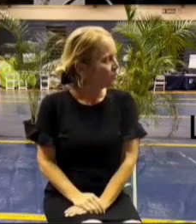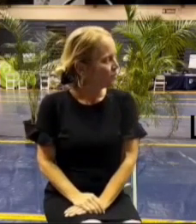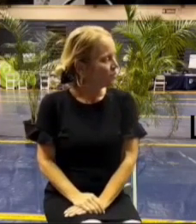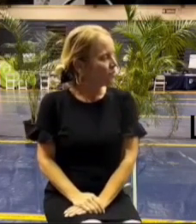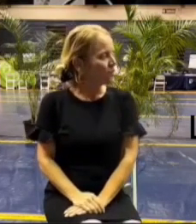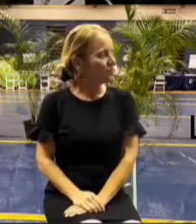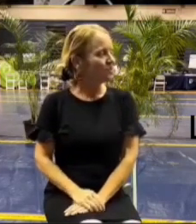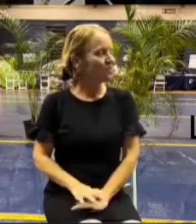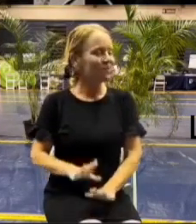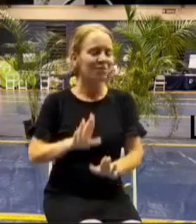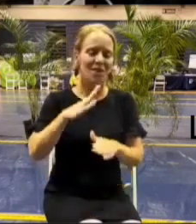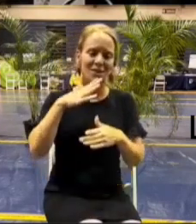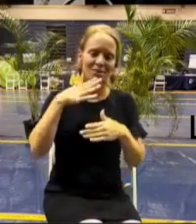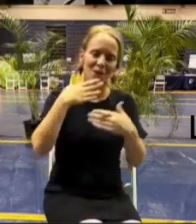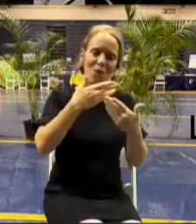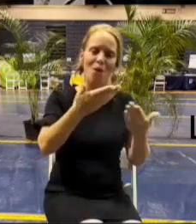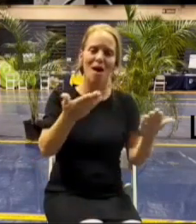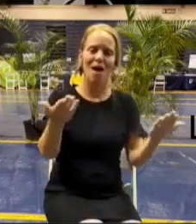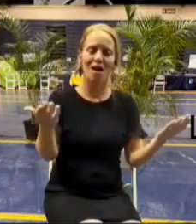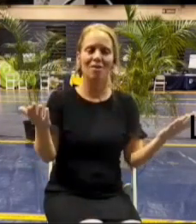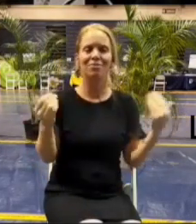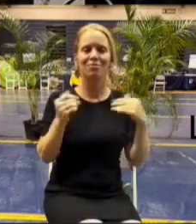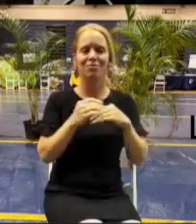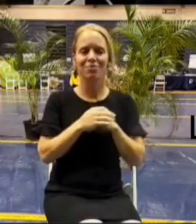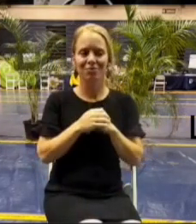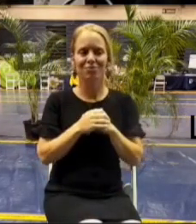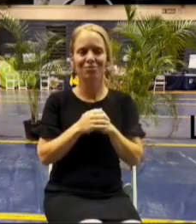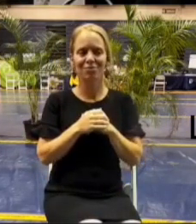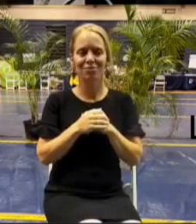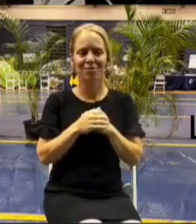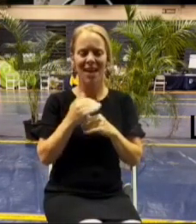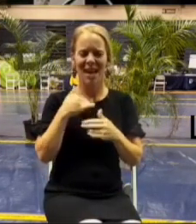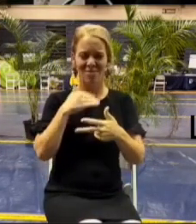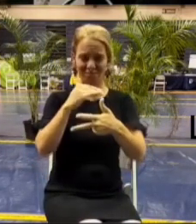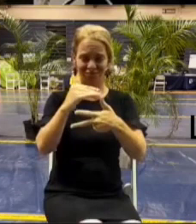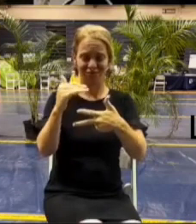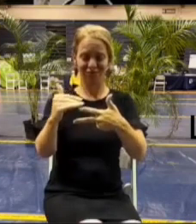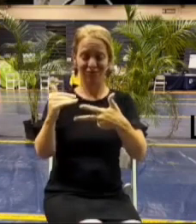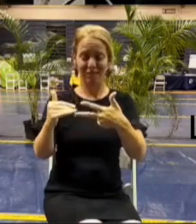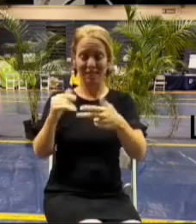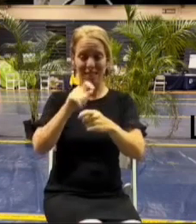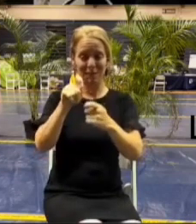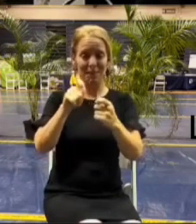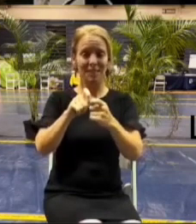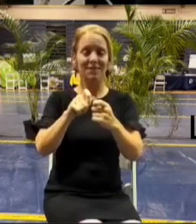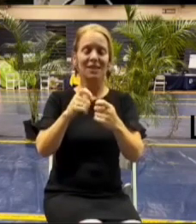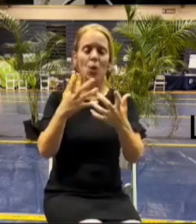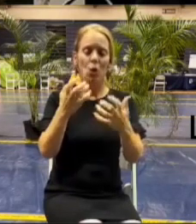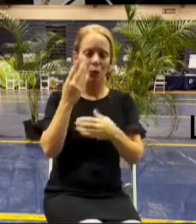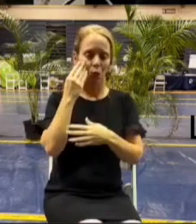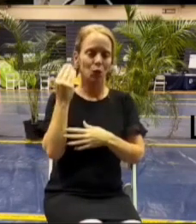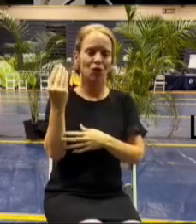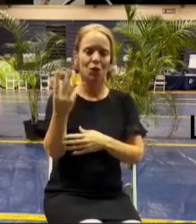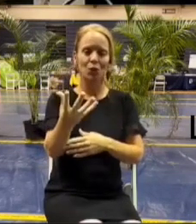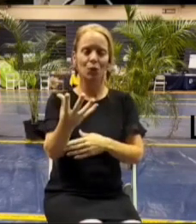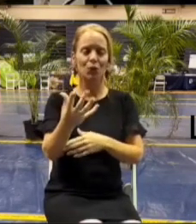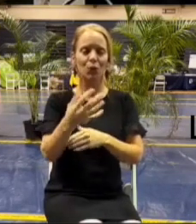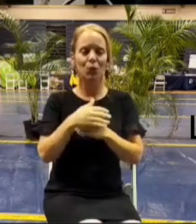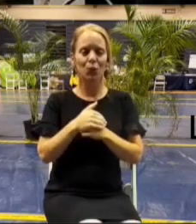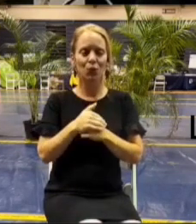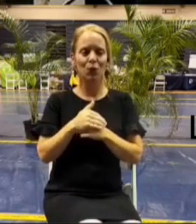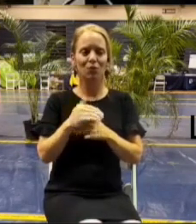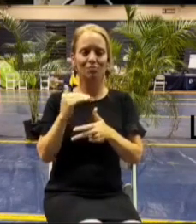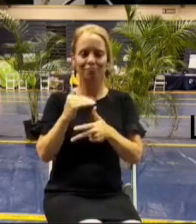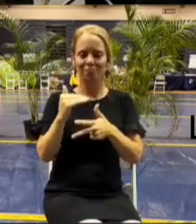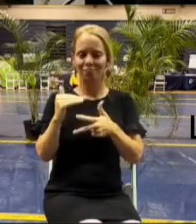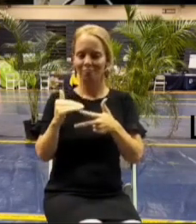aloha mai kako um i i have three specific things um to share with you that are all